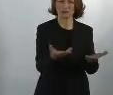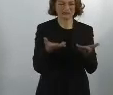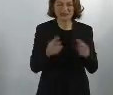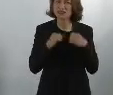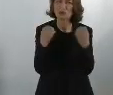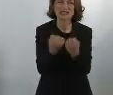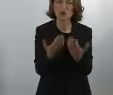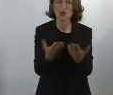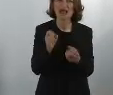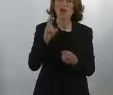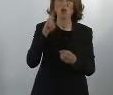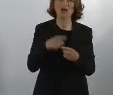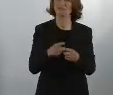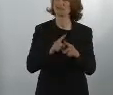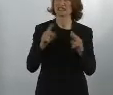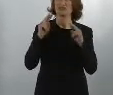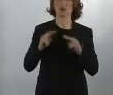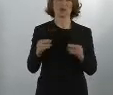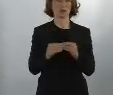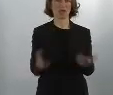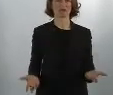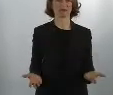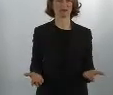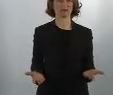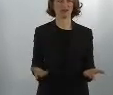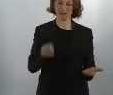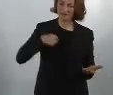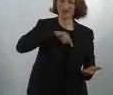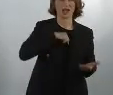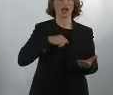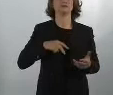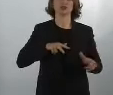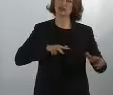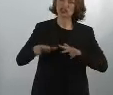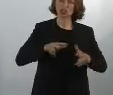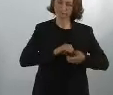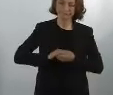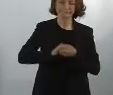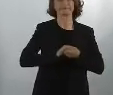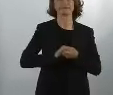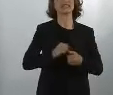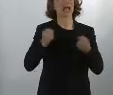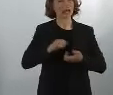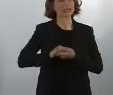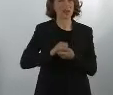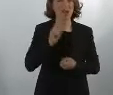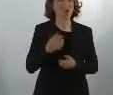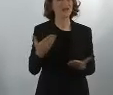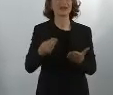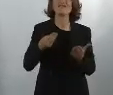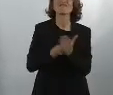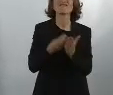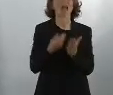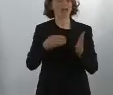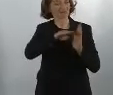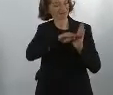migrants. And this is unworthy of the European Union, because we are not only a community